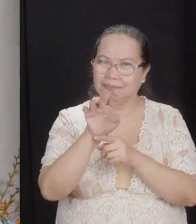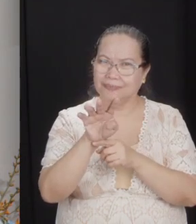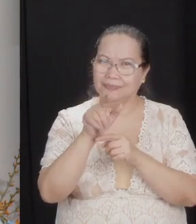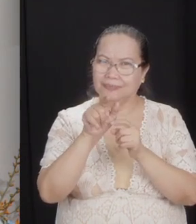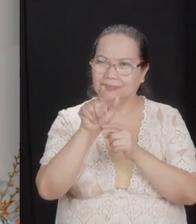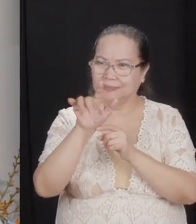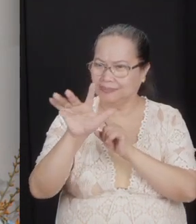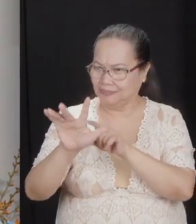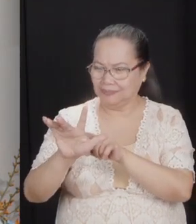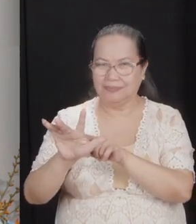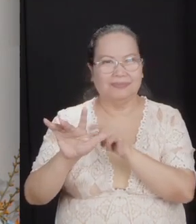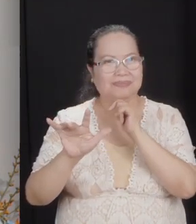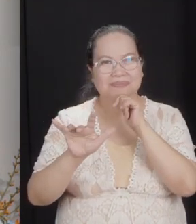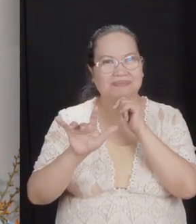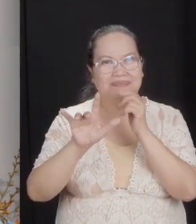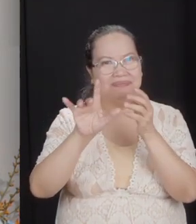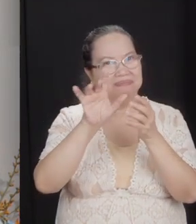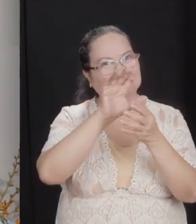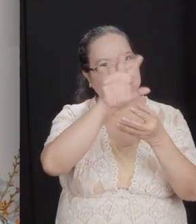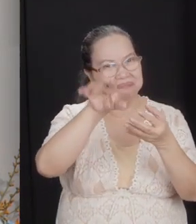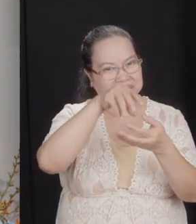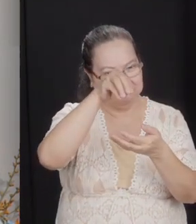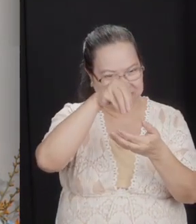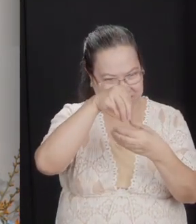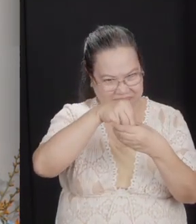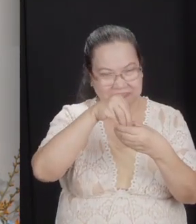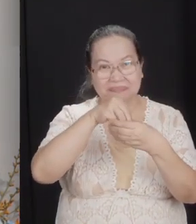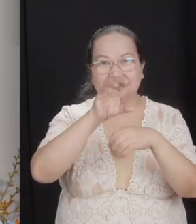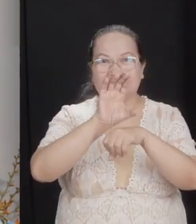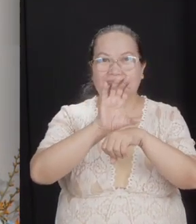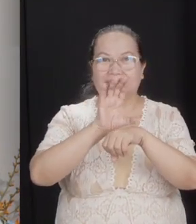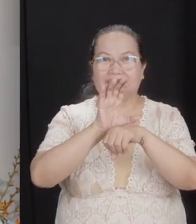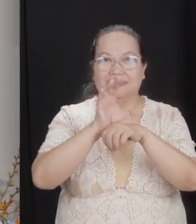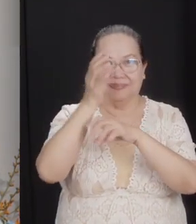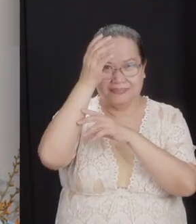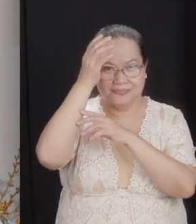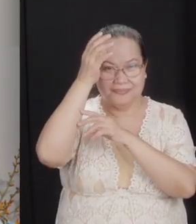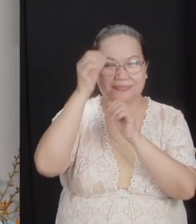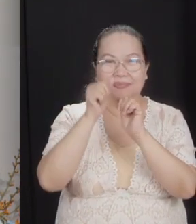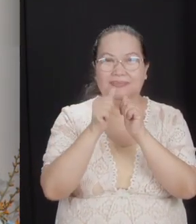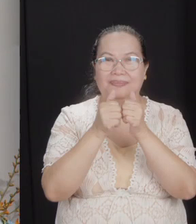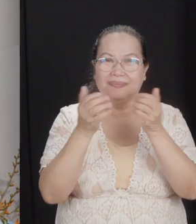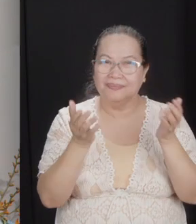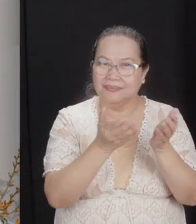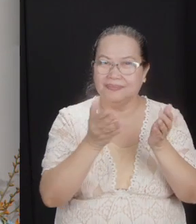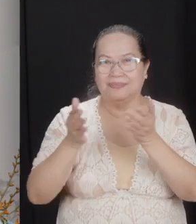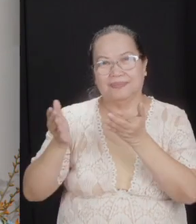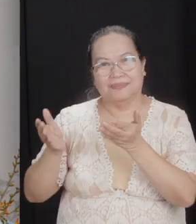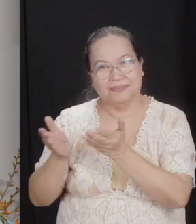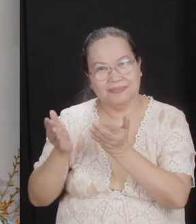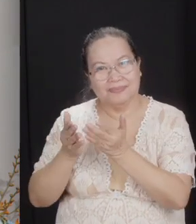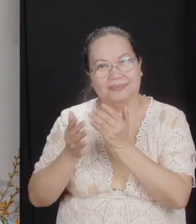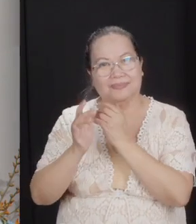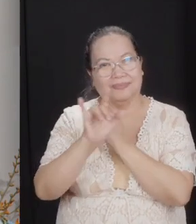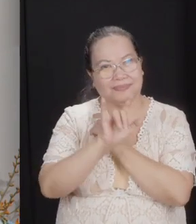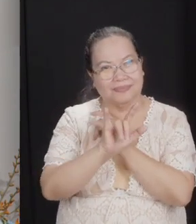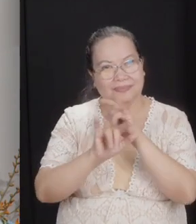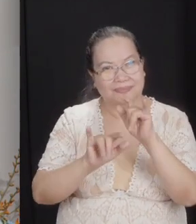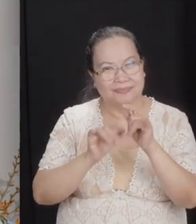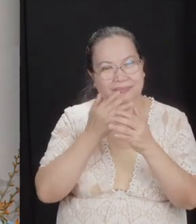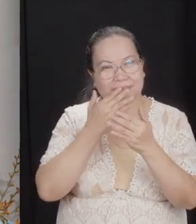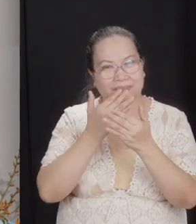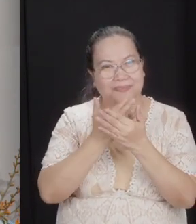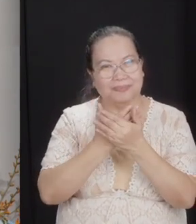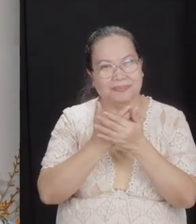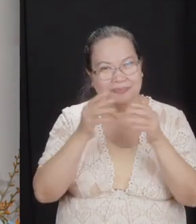God's design for a church. Hebrews 10, 24 to 25, let us consider how to stir up one another to love and good works, not